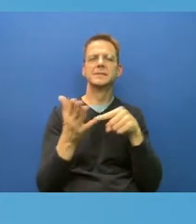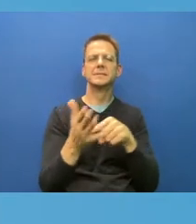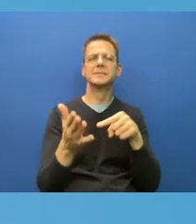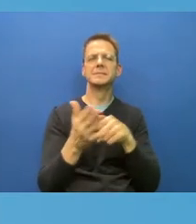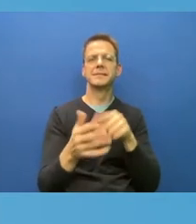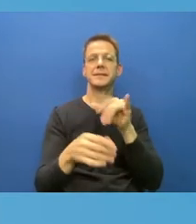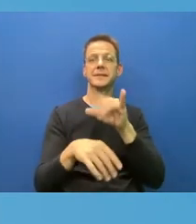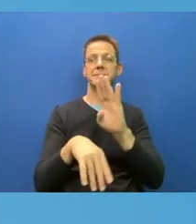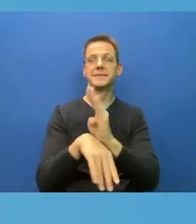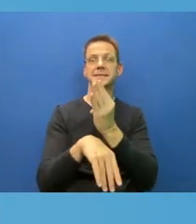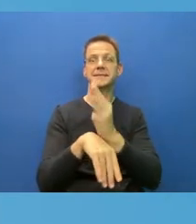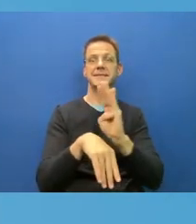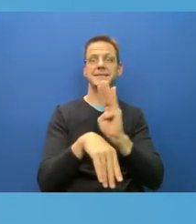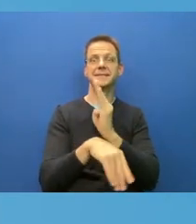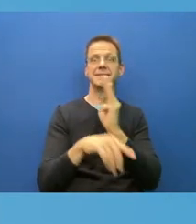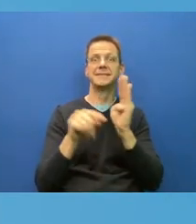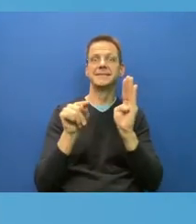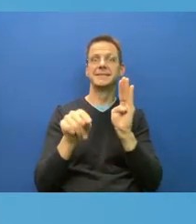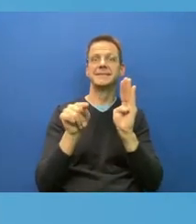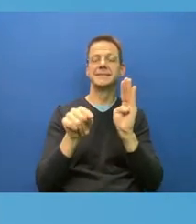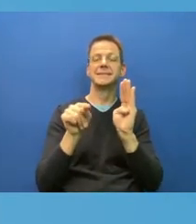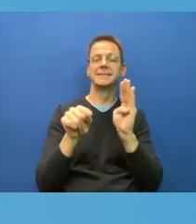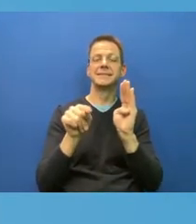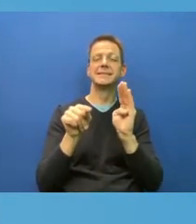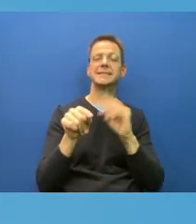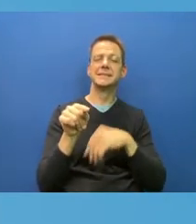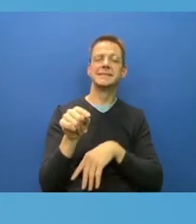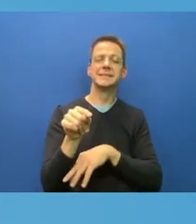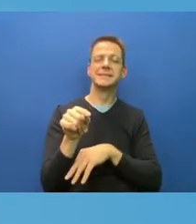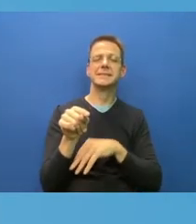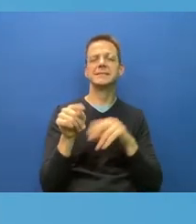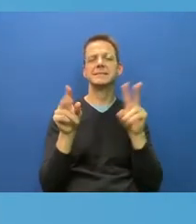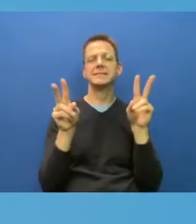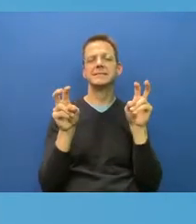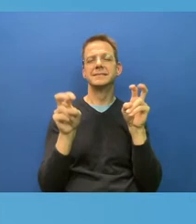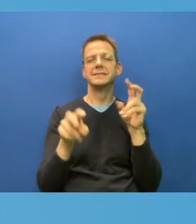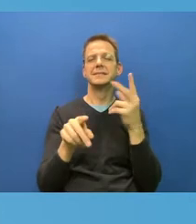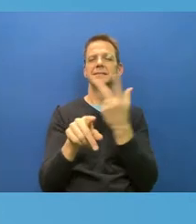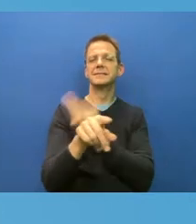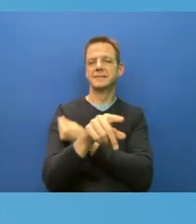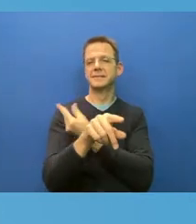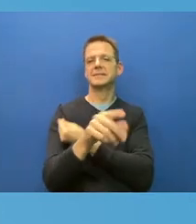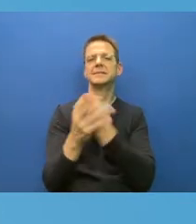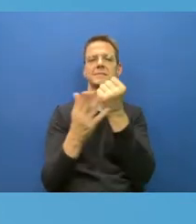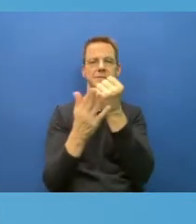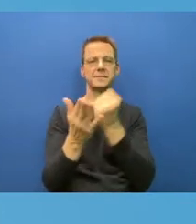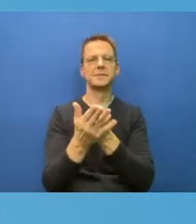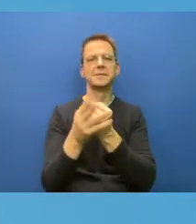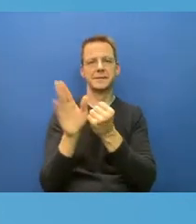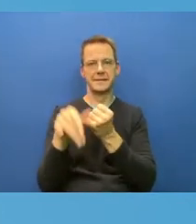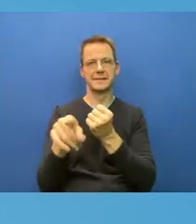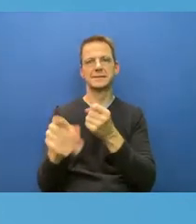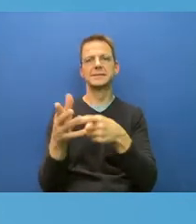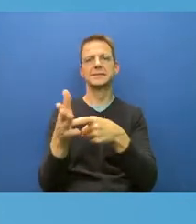vaccine passport program. So for example, if I were working at a grocery store or working at a restaurant, I wouldn't have to be vaccinated,